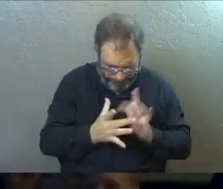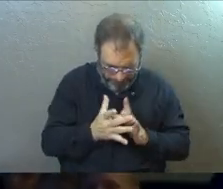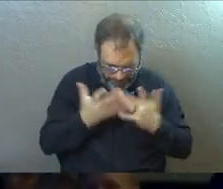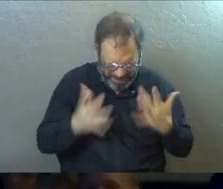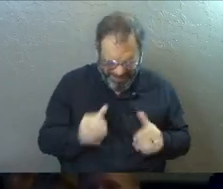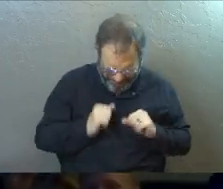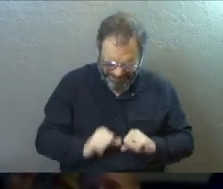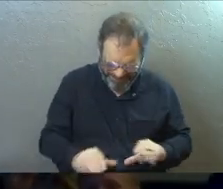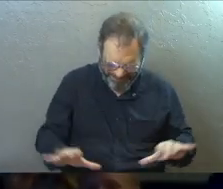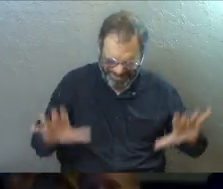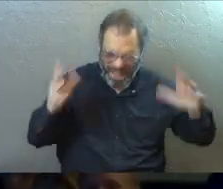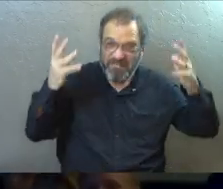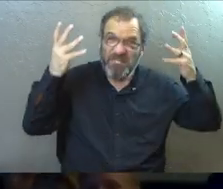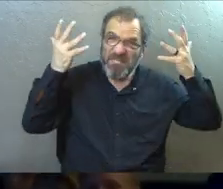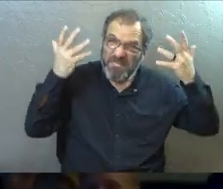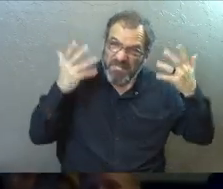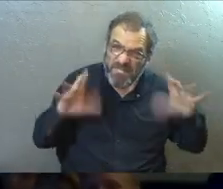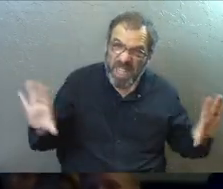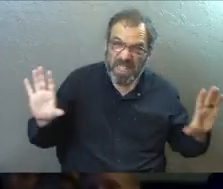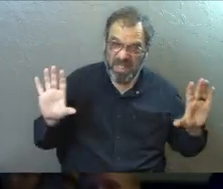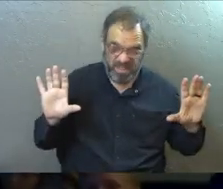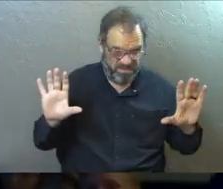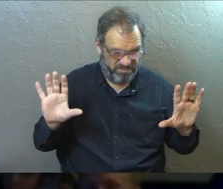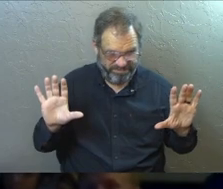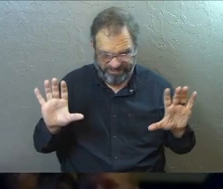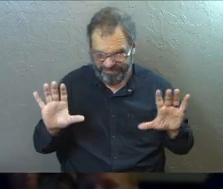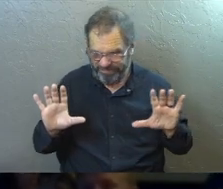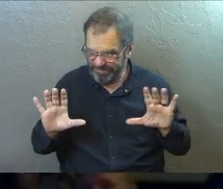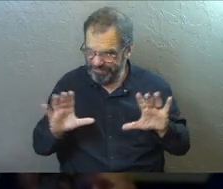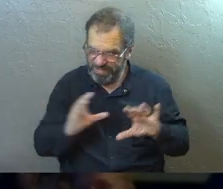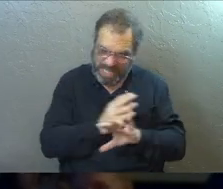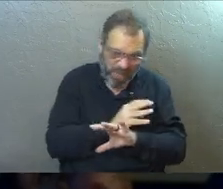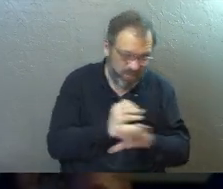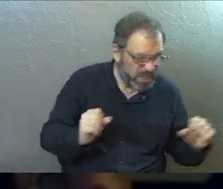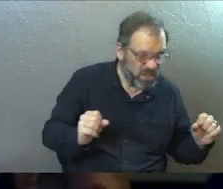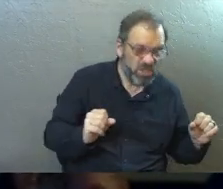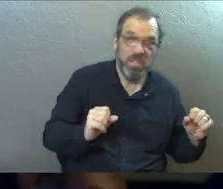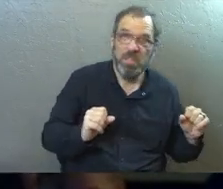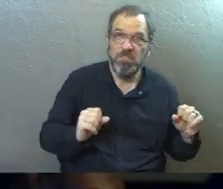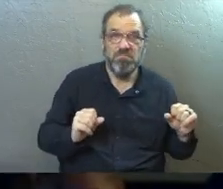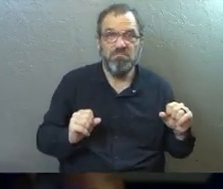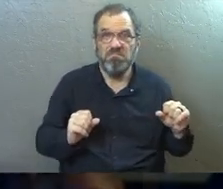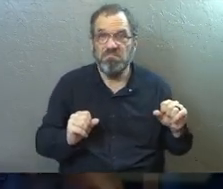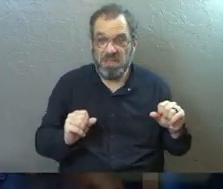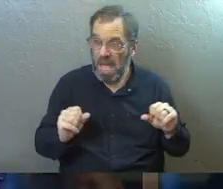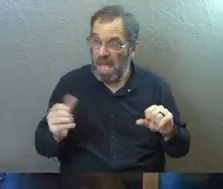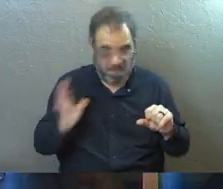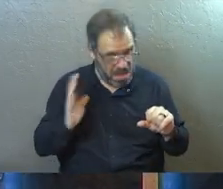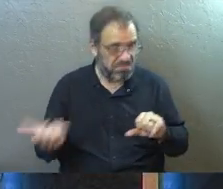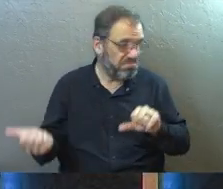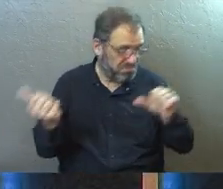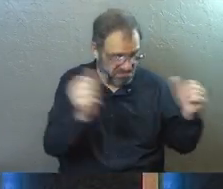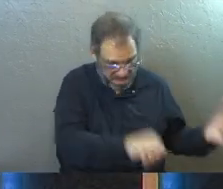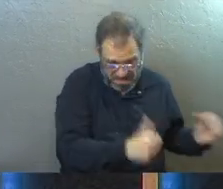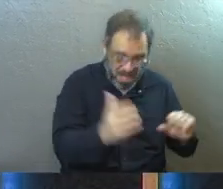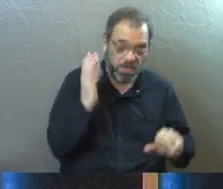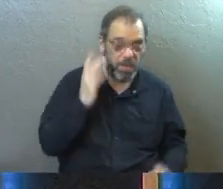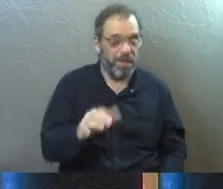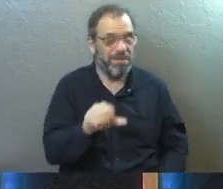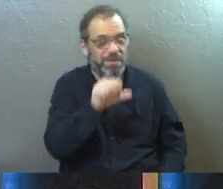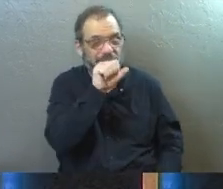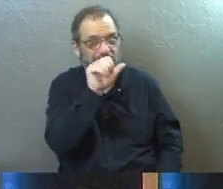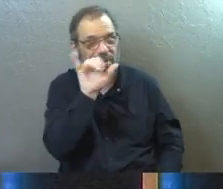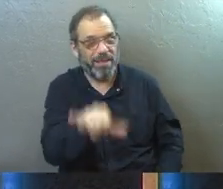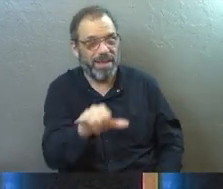happened. The surrender had happened. The new birth had happened within him. And sure, we'll go baptize you. I love